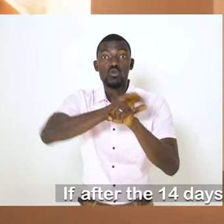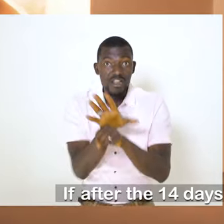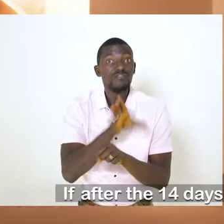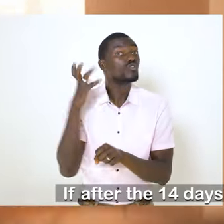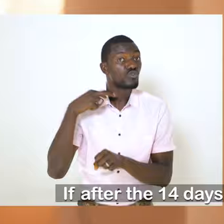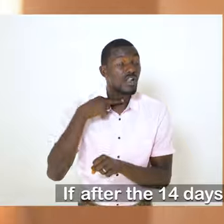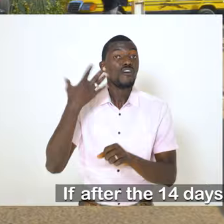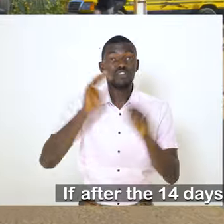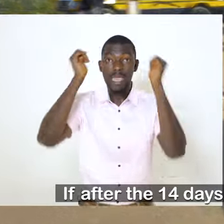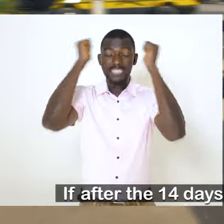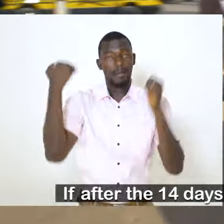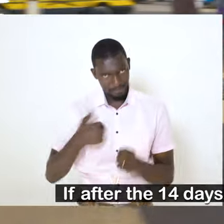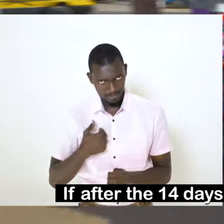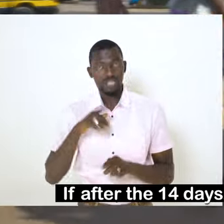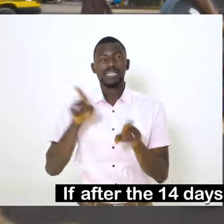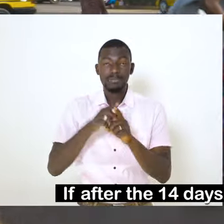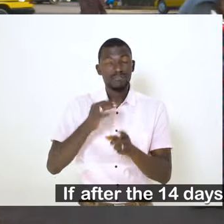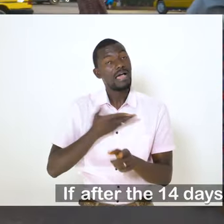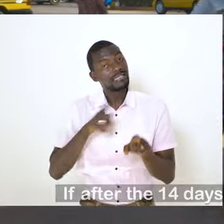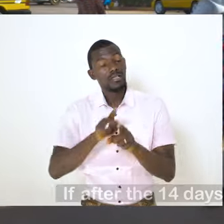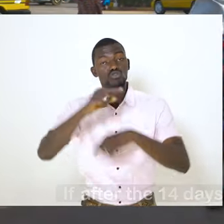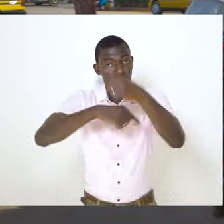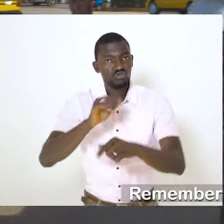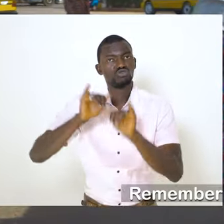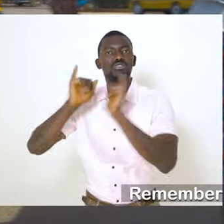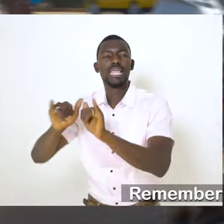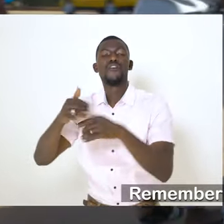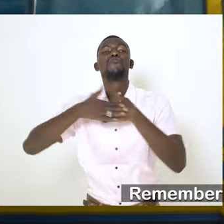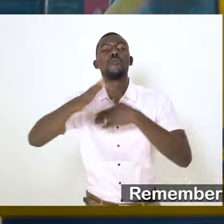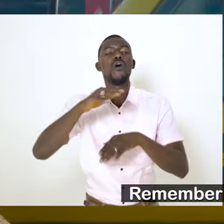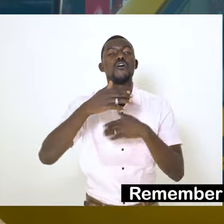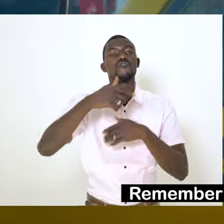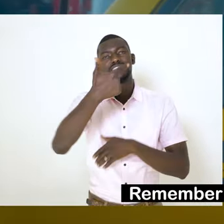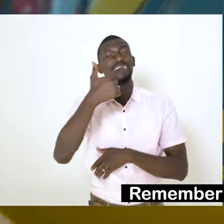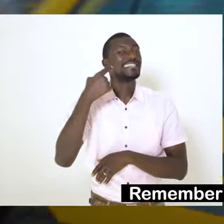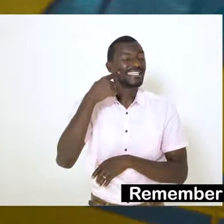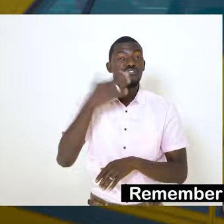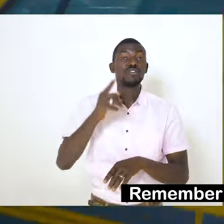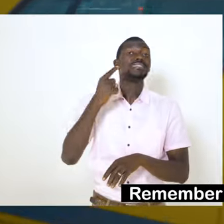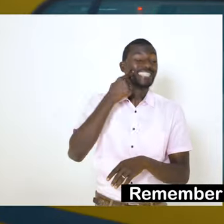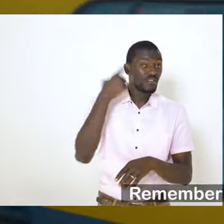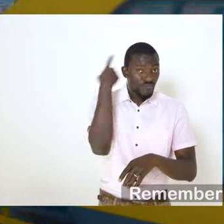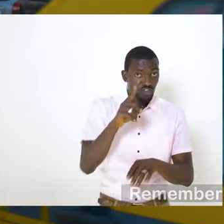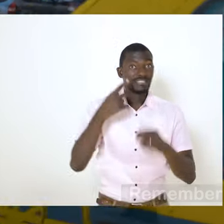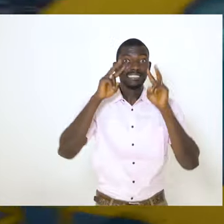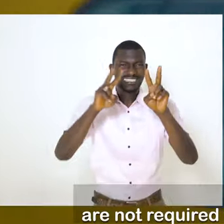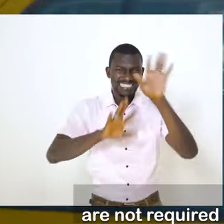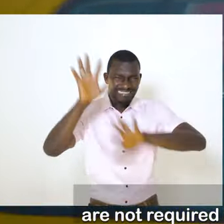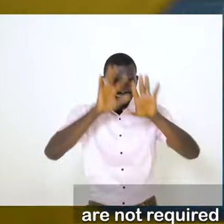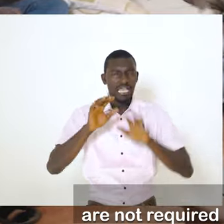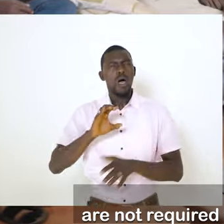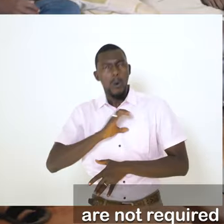If after 14 days you have not developed symptoms, you can end isolation. Remember to always practice social distancing to protect yourself.